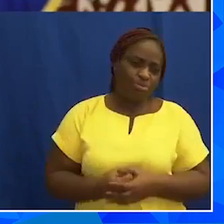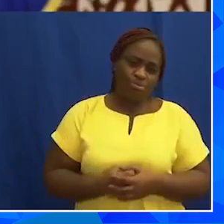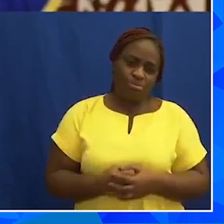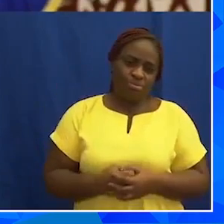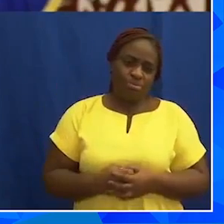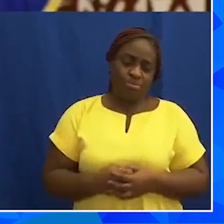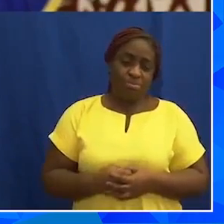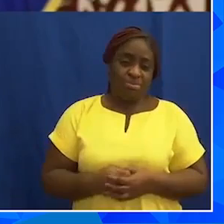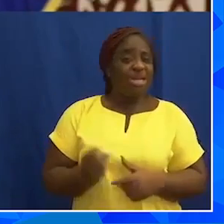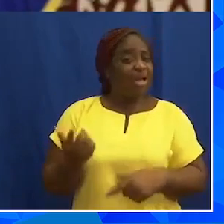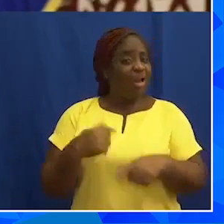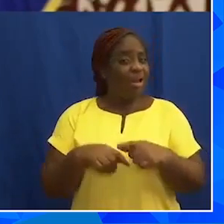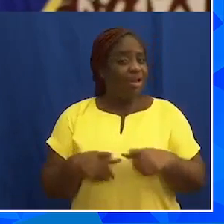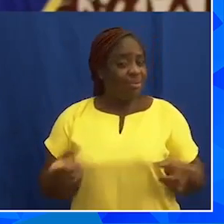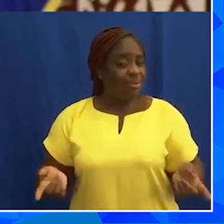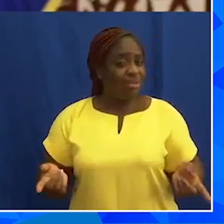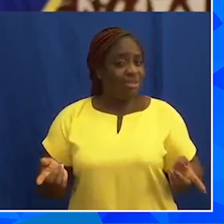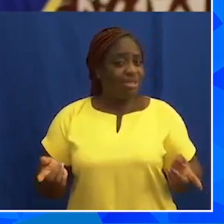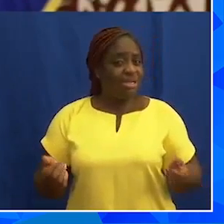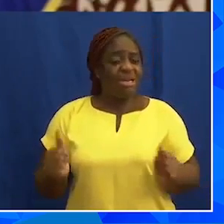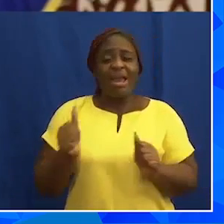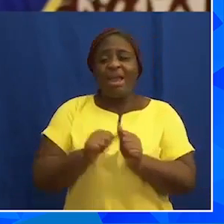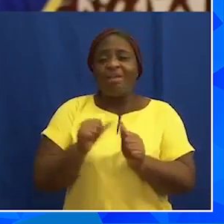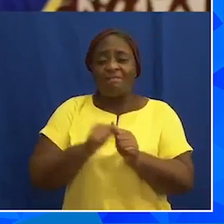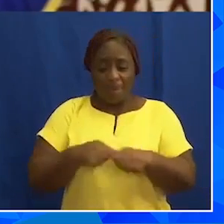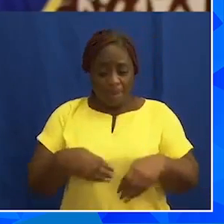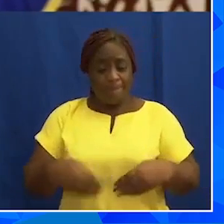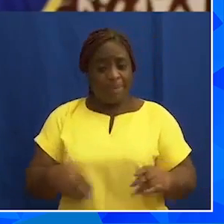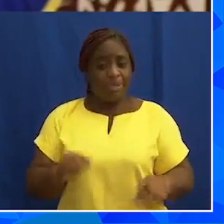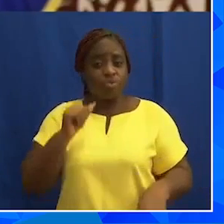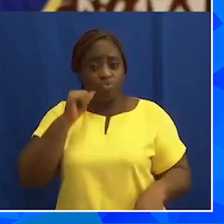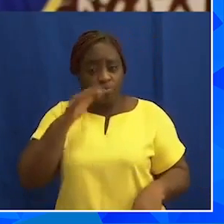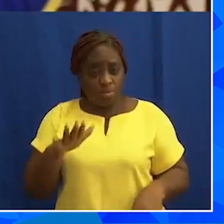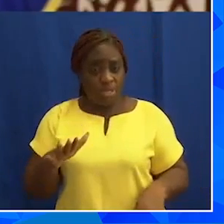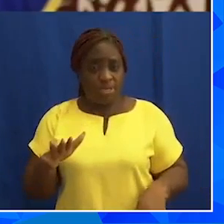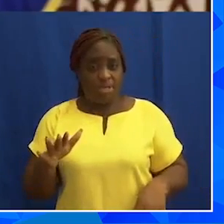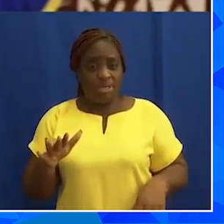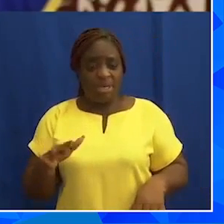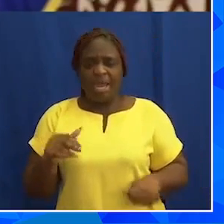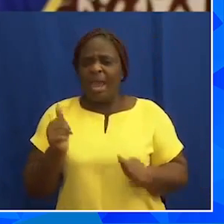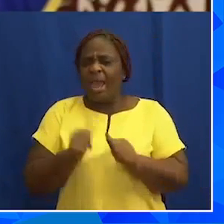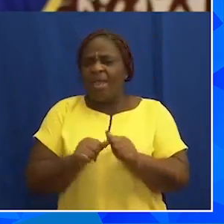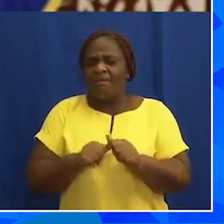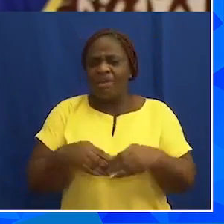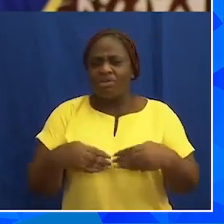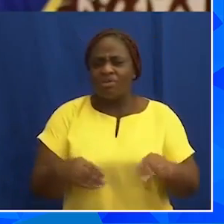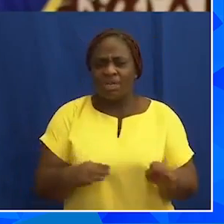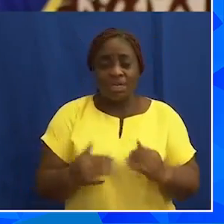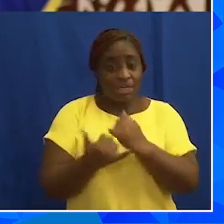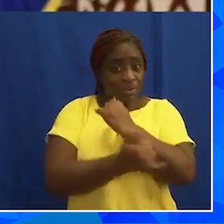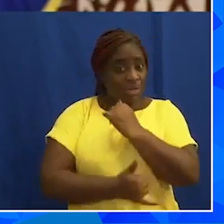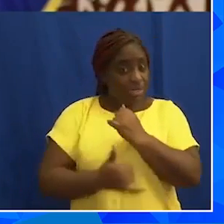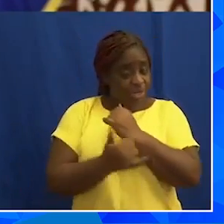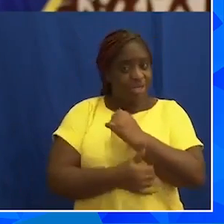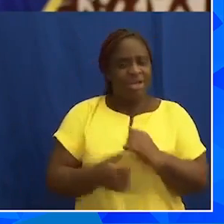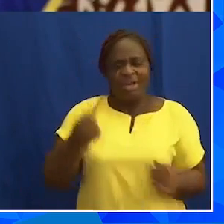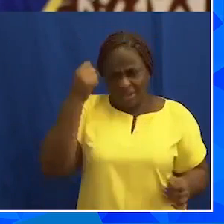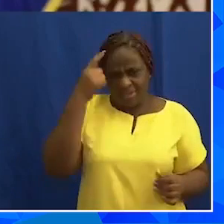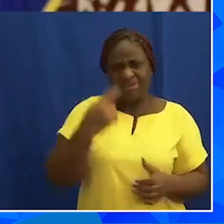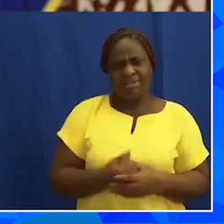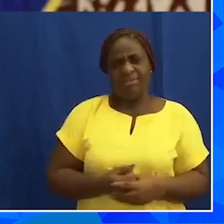In language that every market woman and indeed every trader in our country understands,